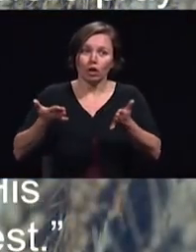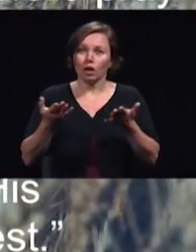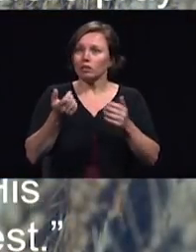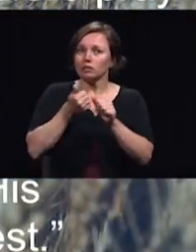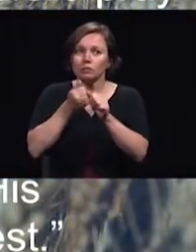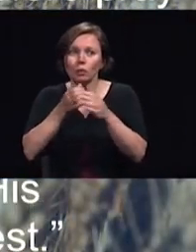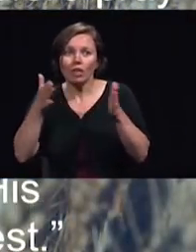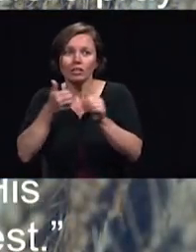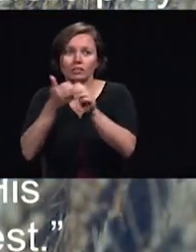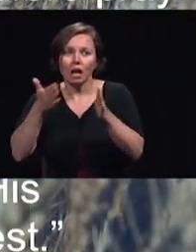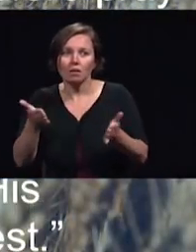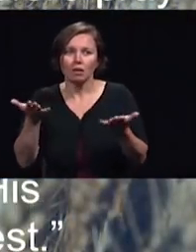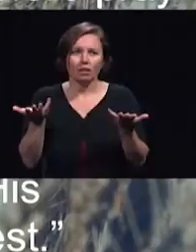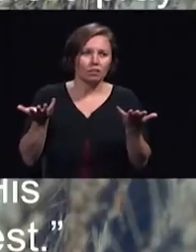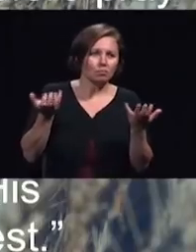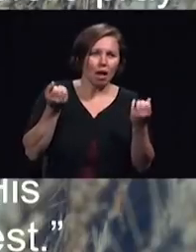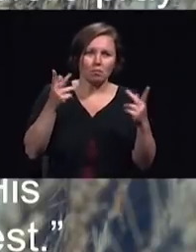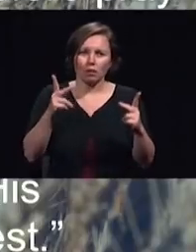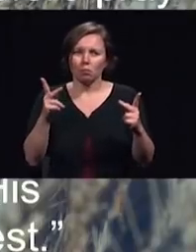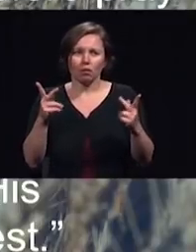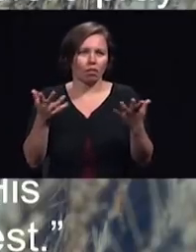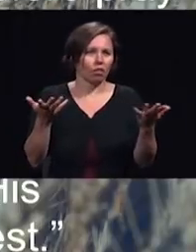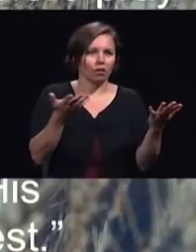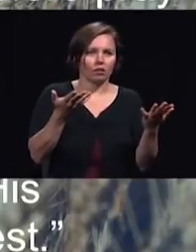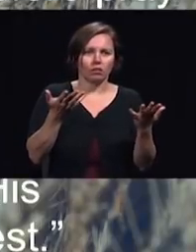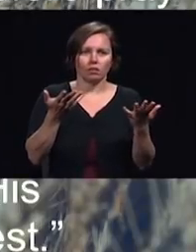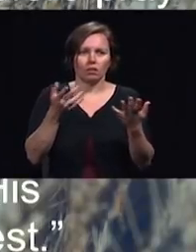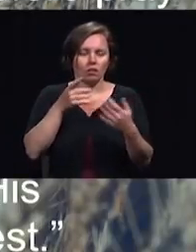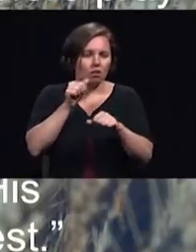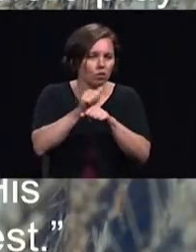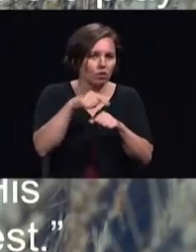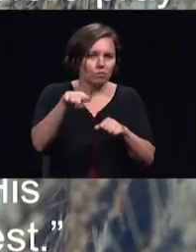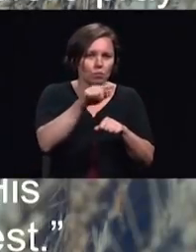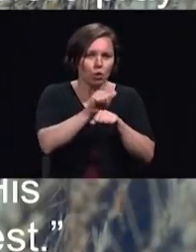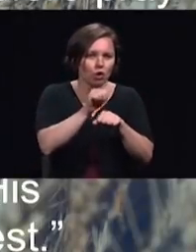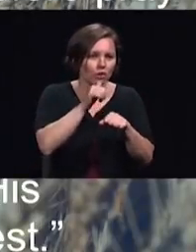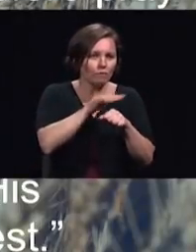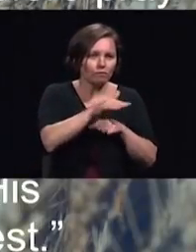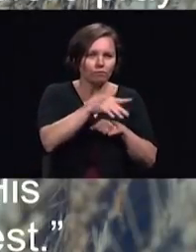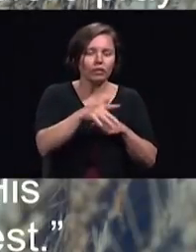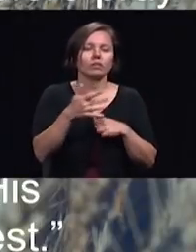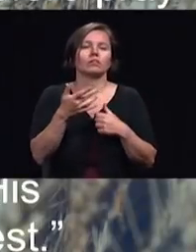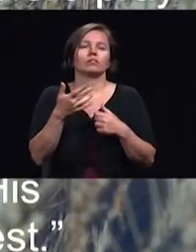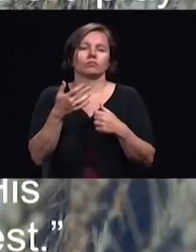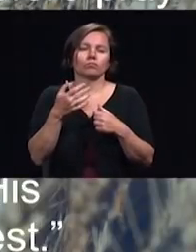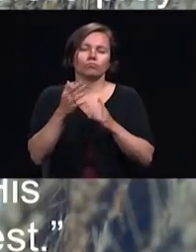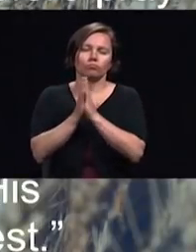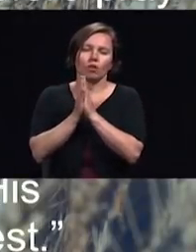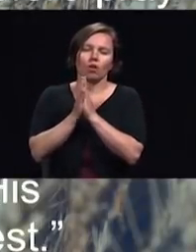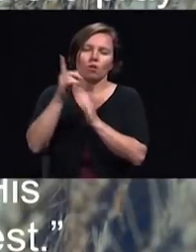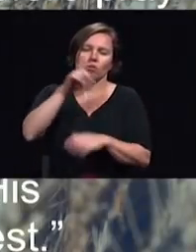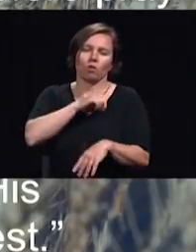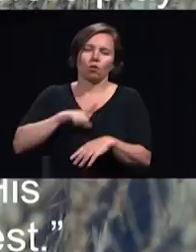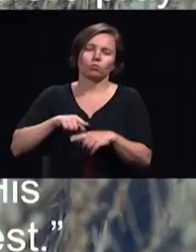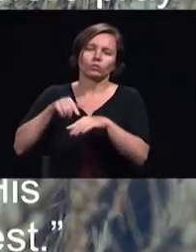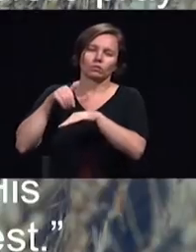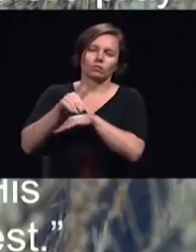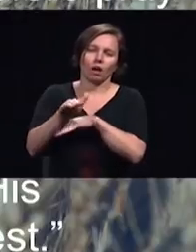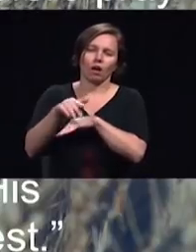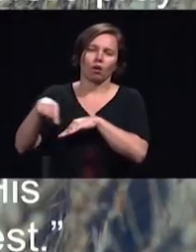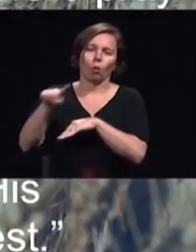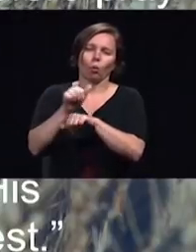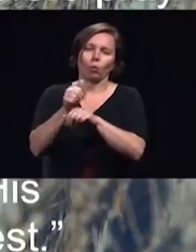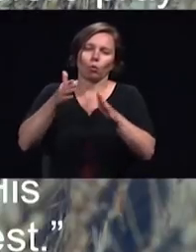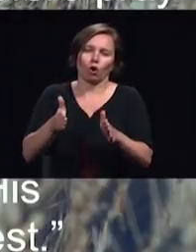plentiful but the laborers are few therefore pray the Lord of the harvest to send out laborers into his harvest